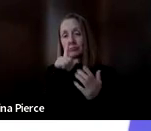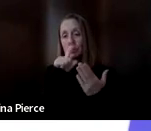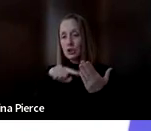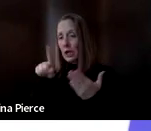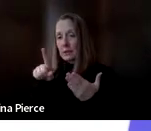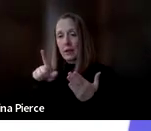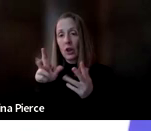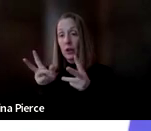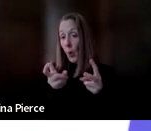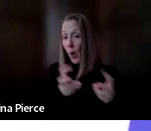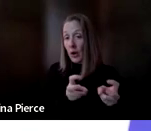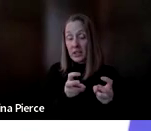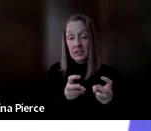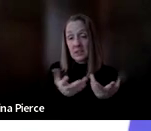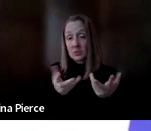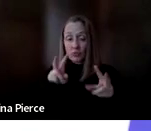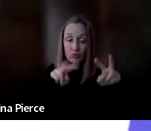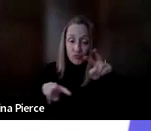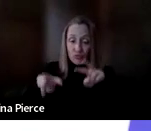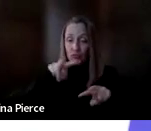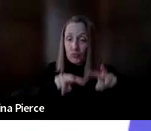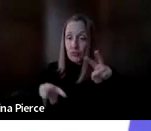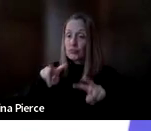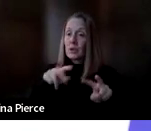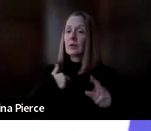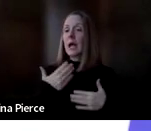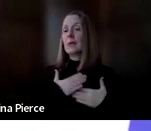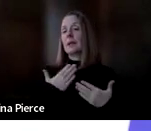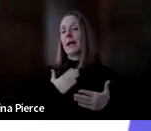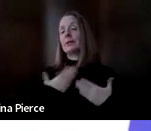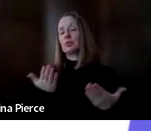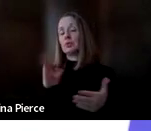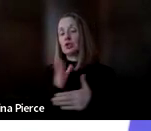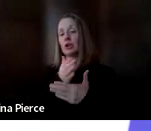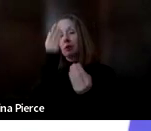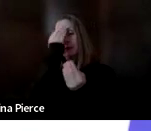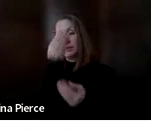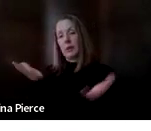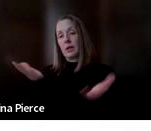convenient for you. And I'm really glad that I'm able to share the information with you today.